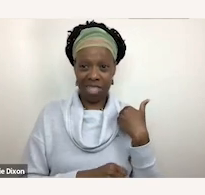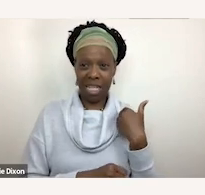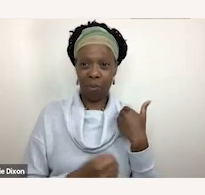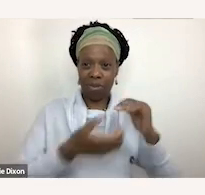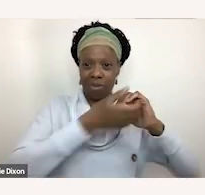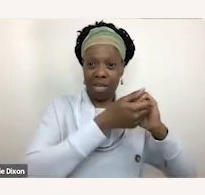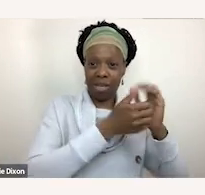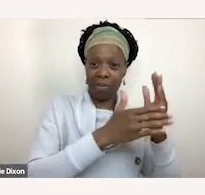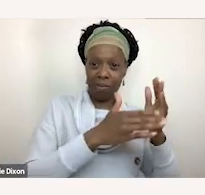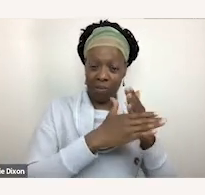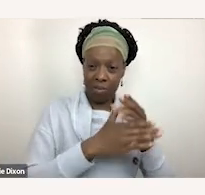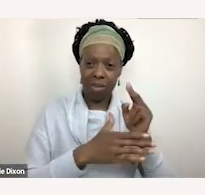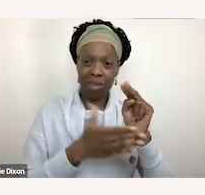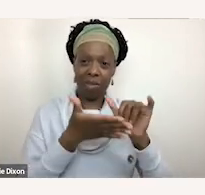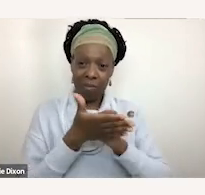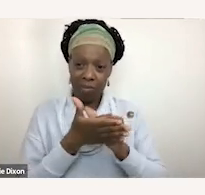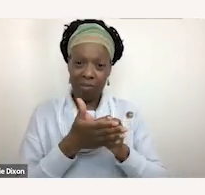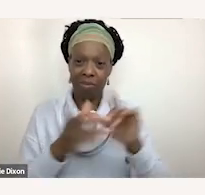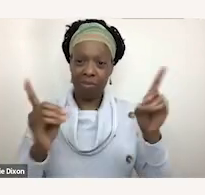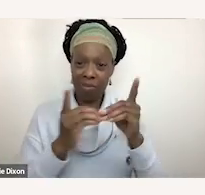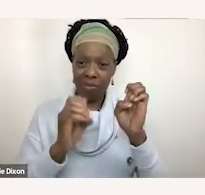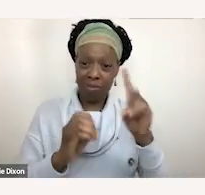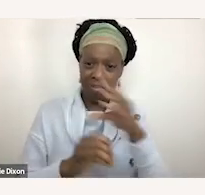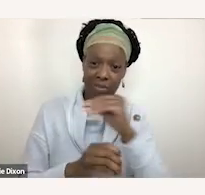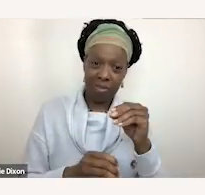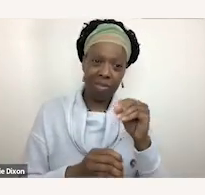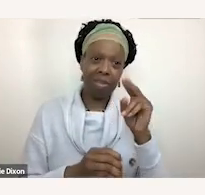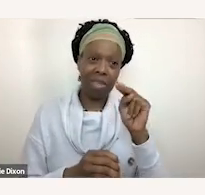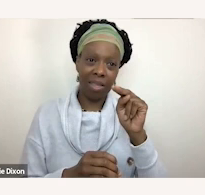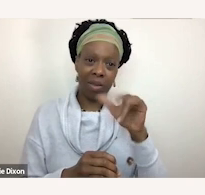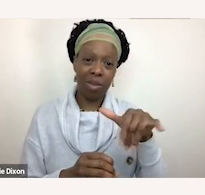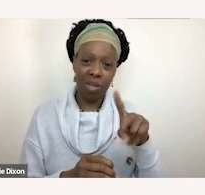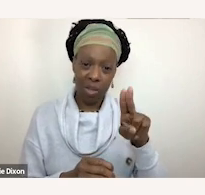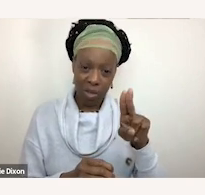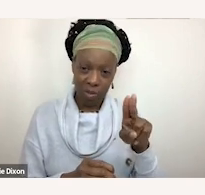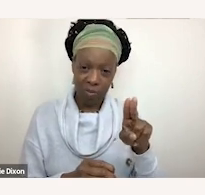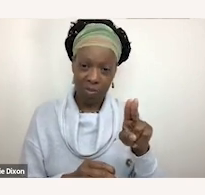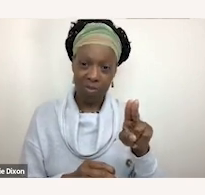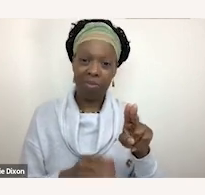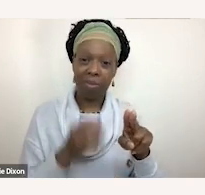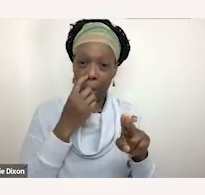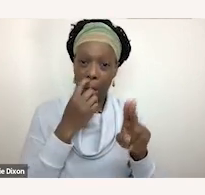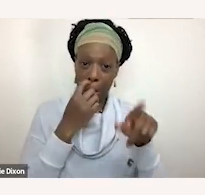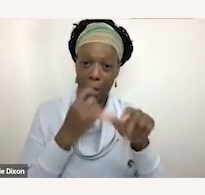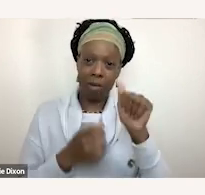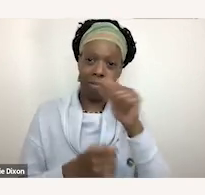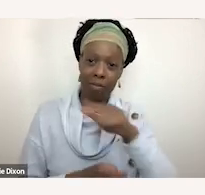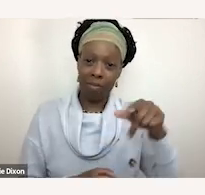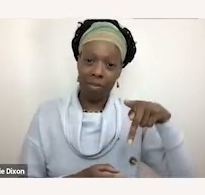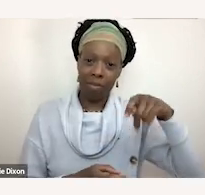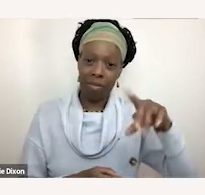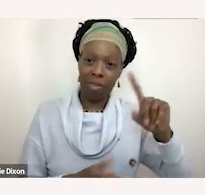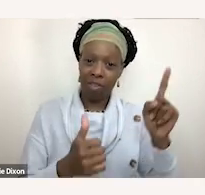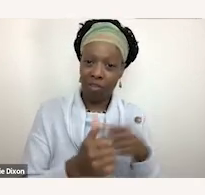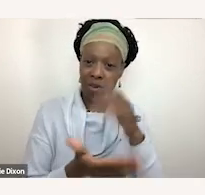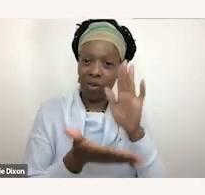the new york city department of education as well as myu langone and alipond was one of the first um schools